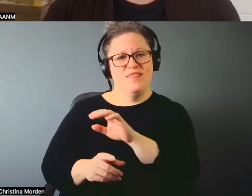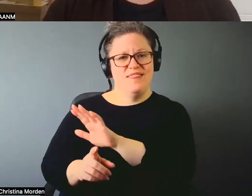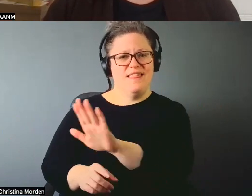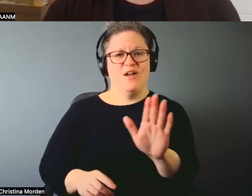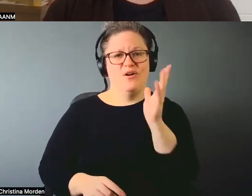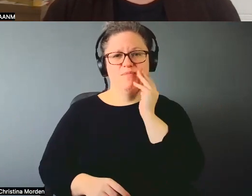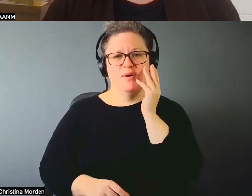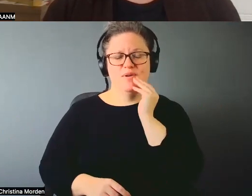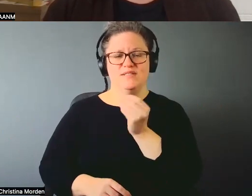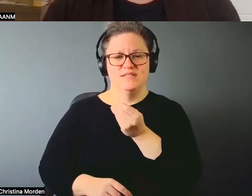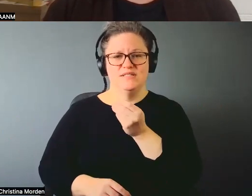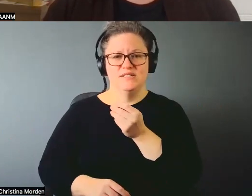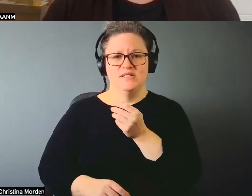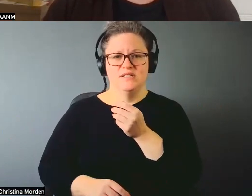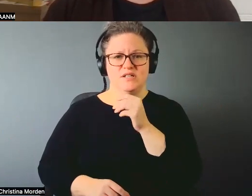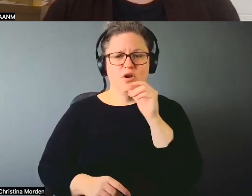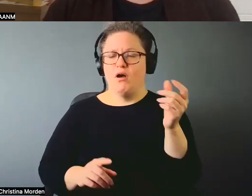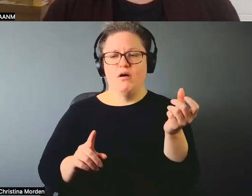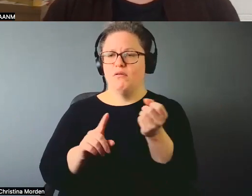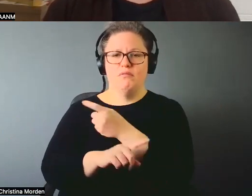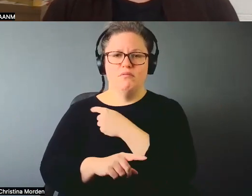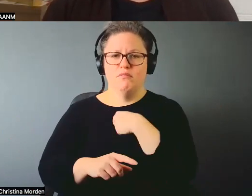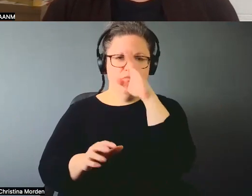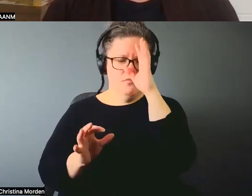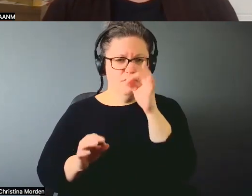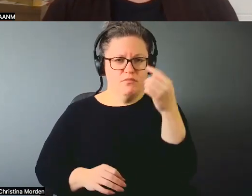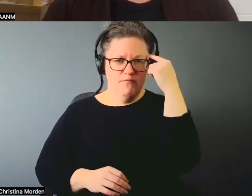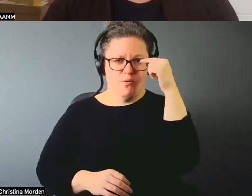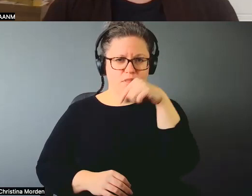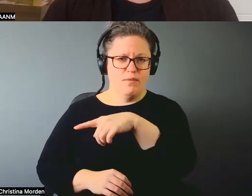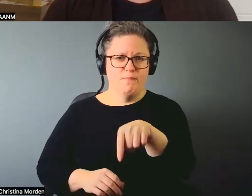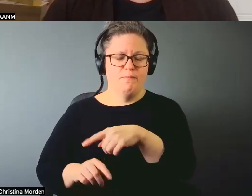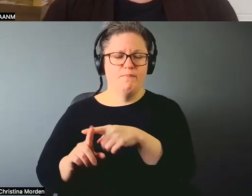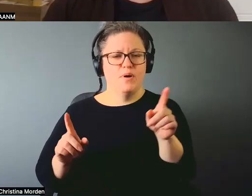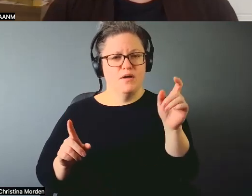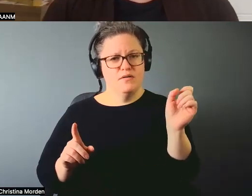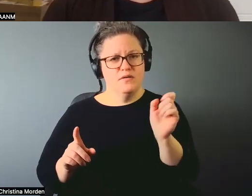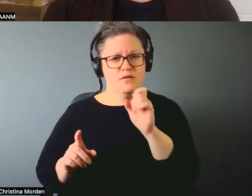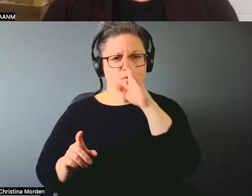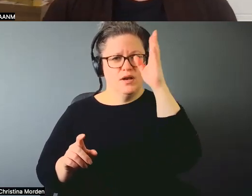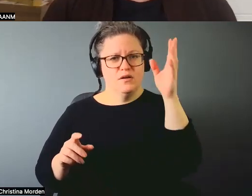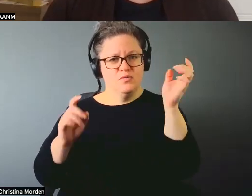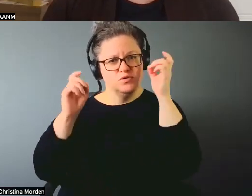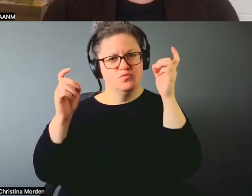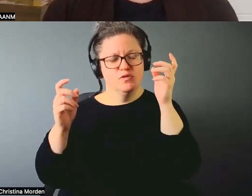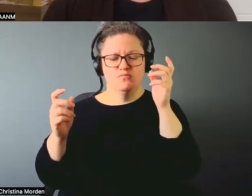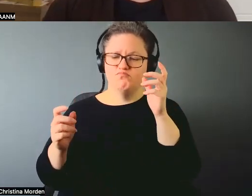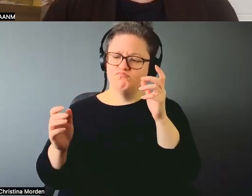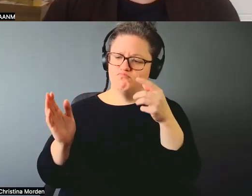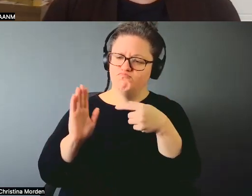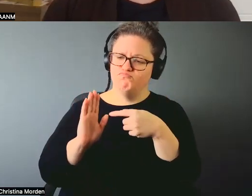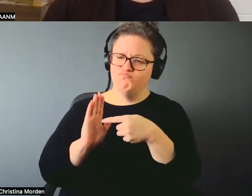Not something outside of their world, but, you know, creating ritual that talks about them, that reflects them.